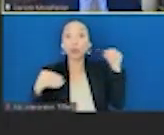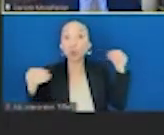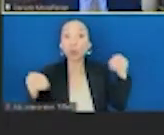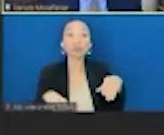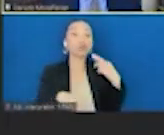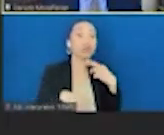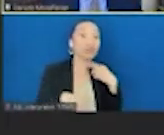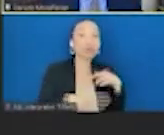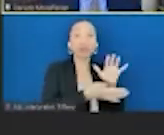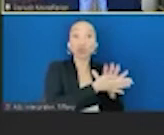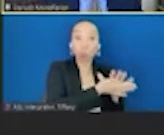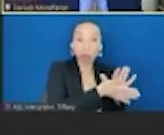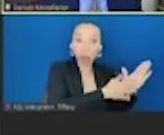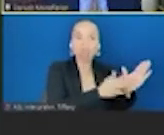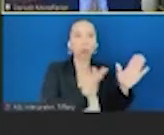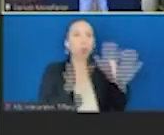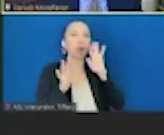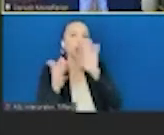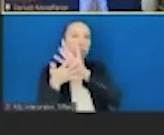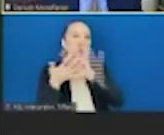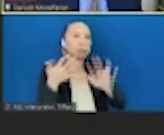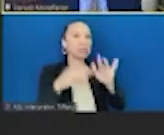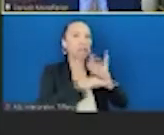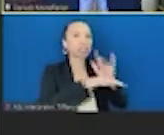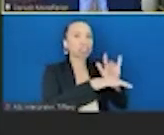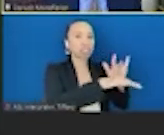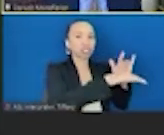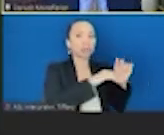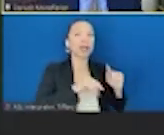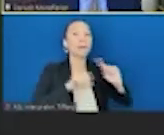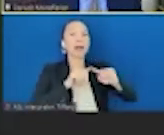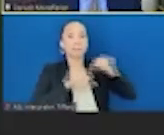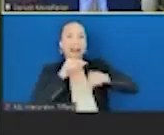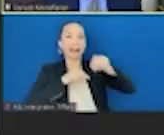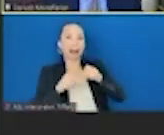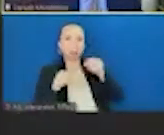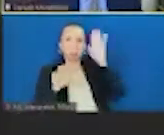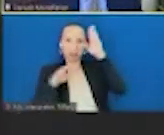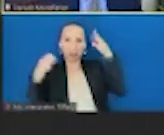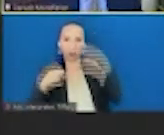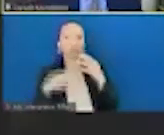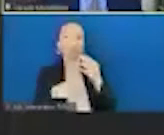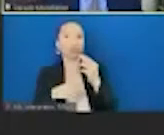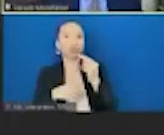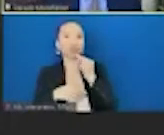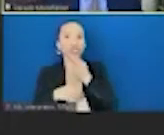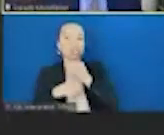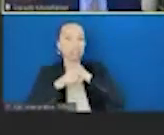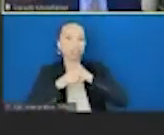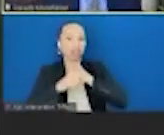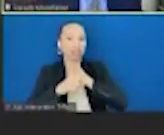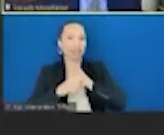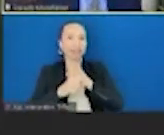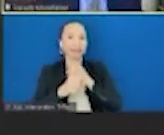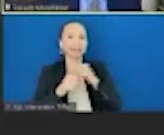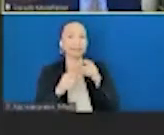on schools, but first I want to show you how I think about nutrition security based on the food source. And these are papers that this is a